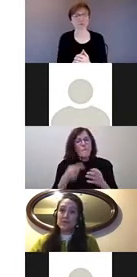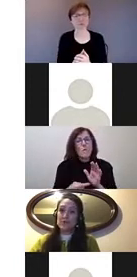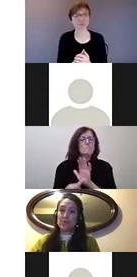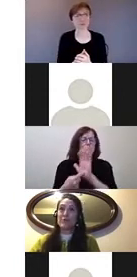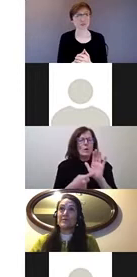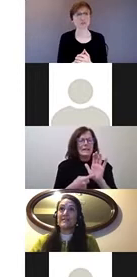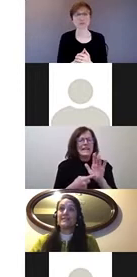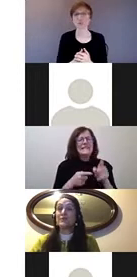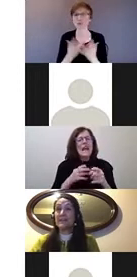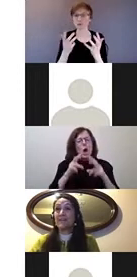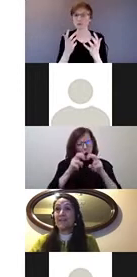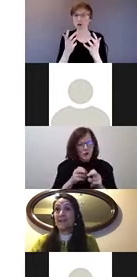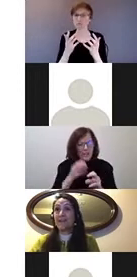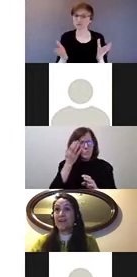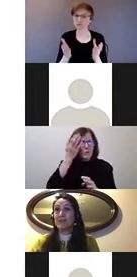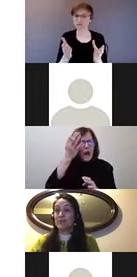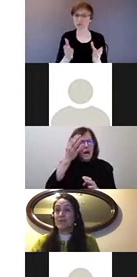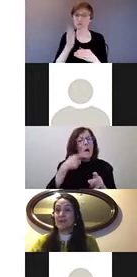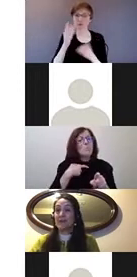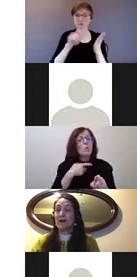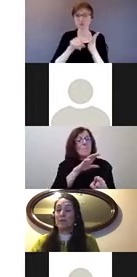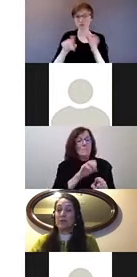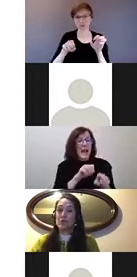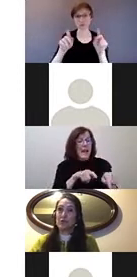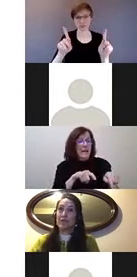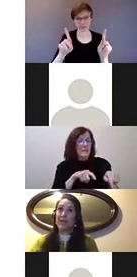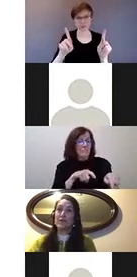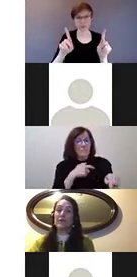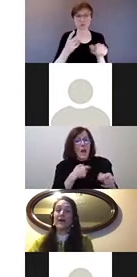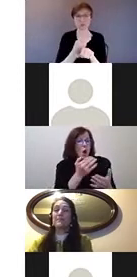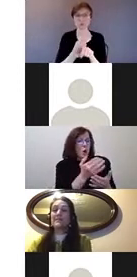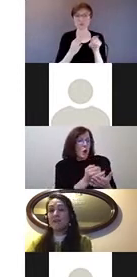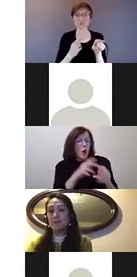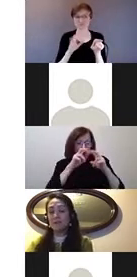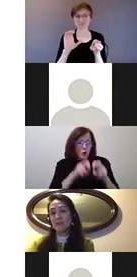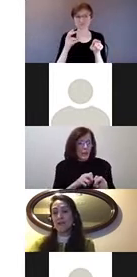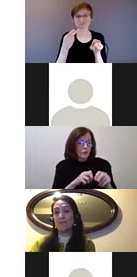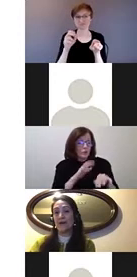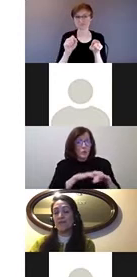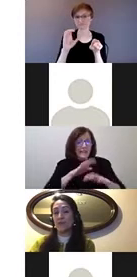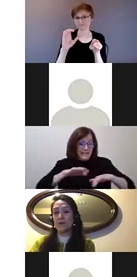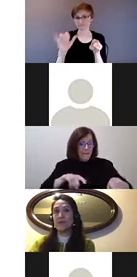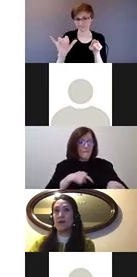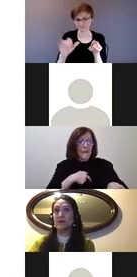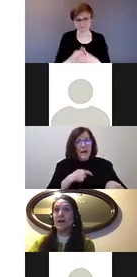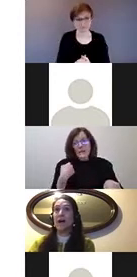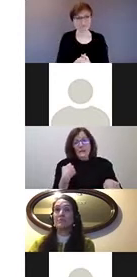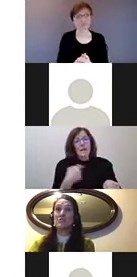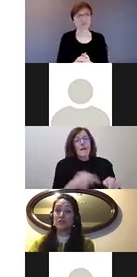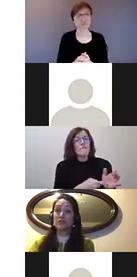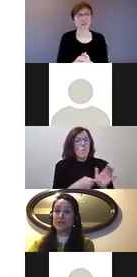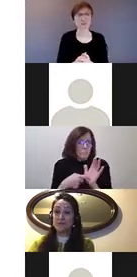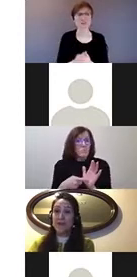research opportunities using the Canadian Health Survey on Children and Youth, particularly focused on